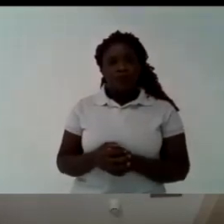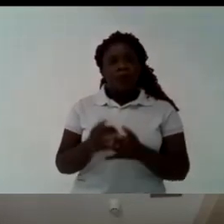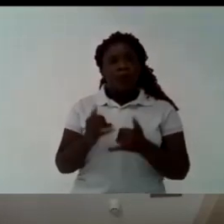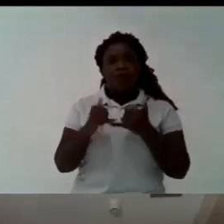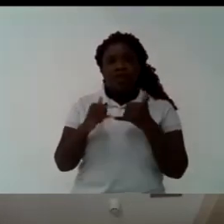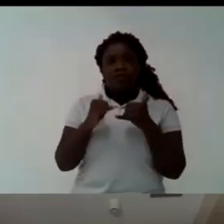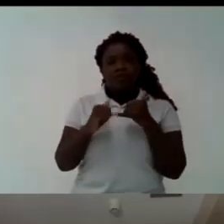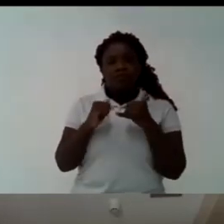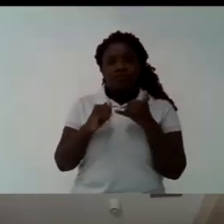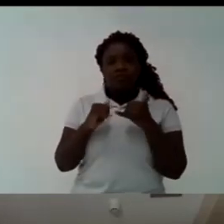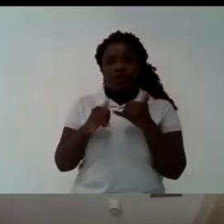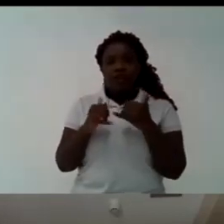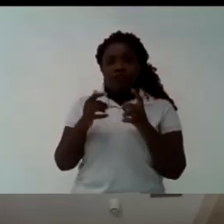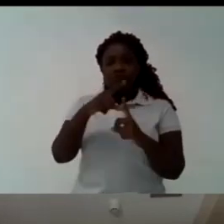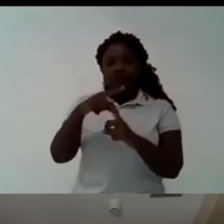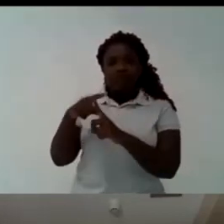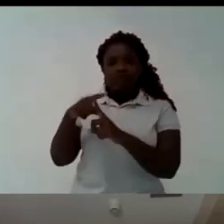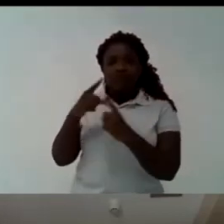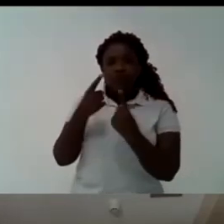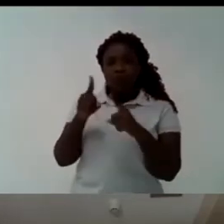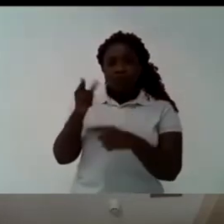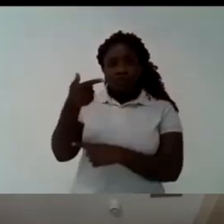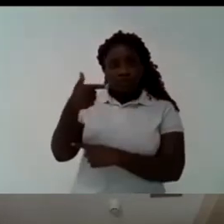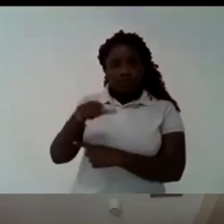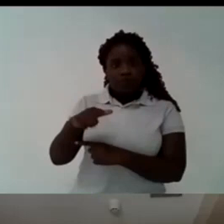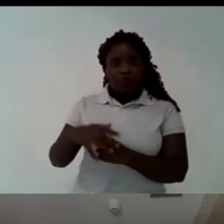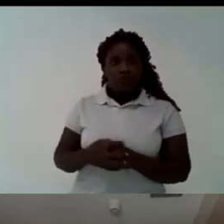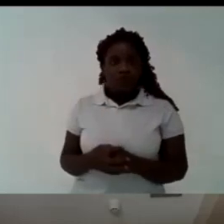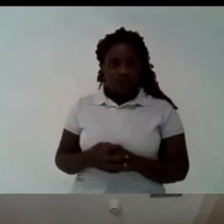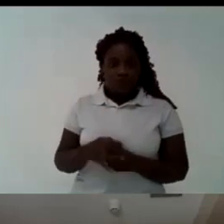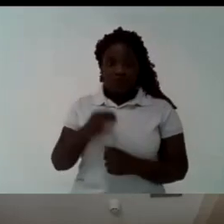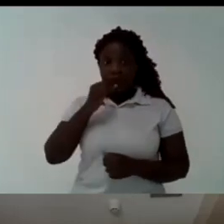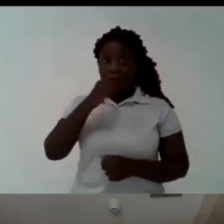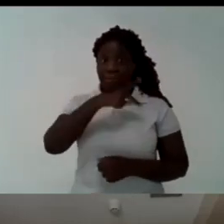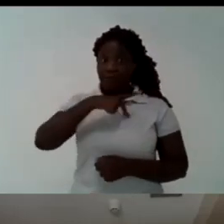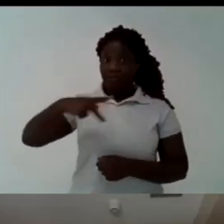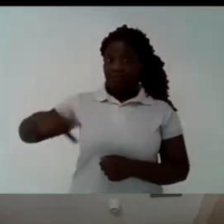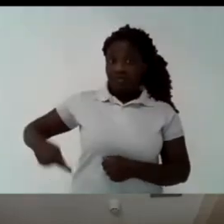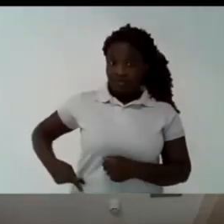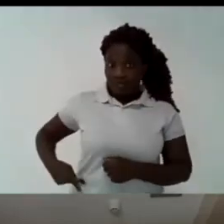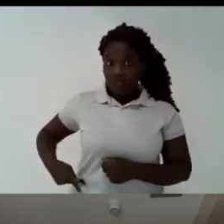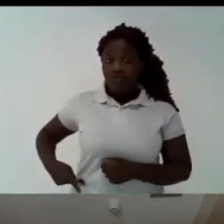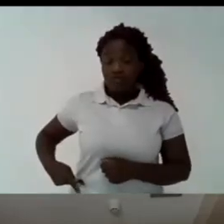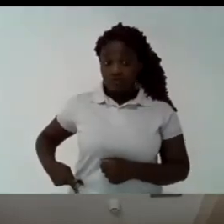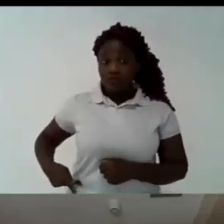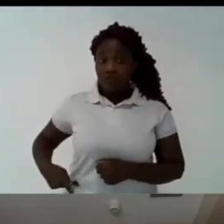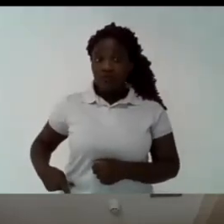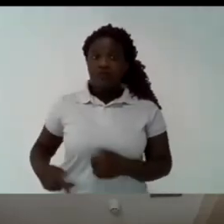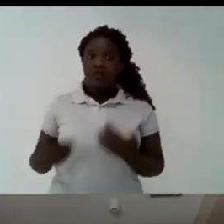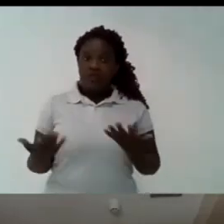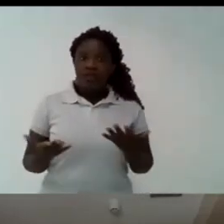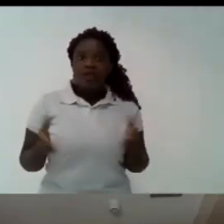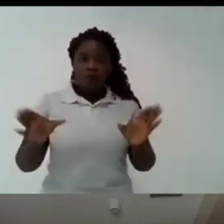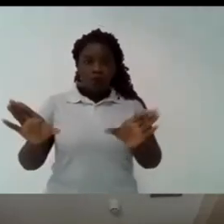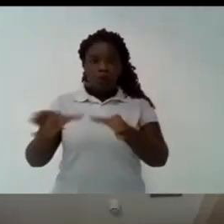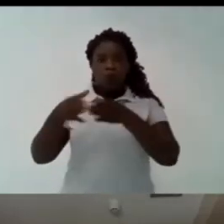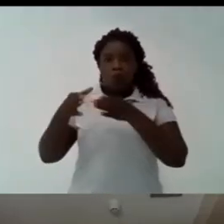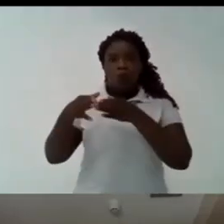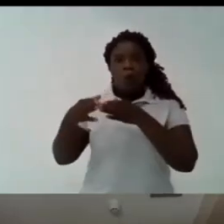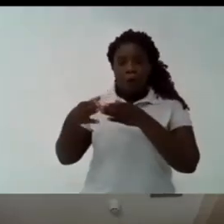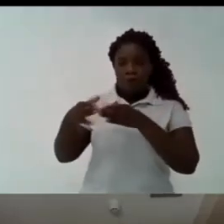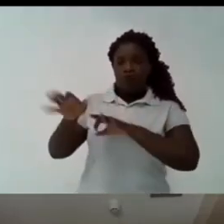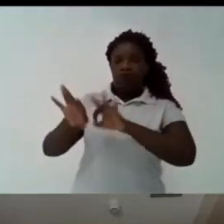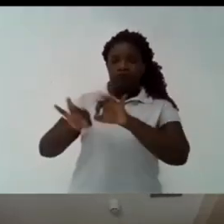we are seeing this threat coming back our president and they and